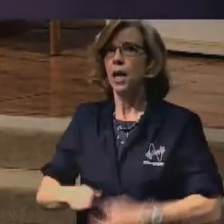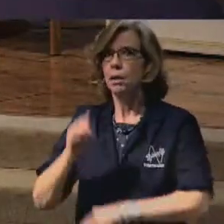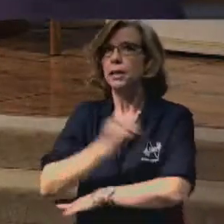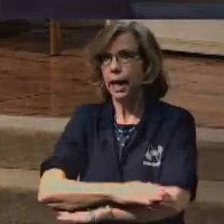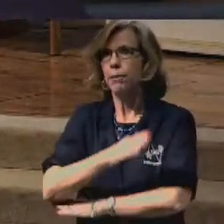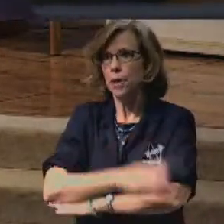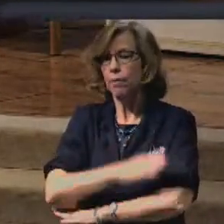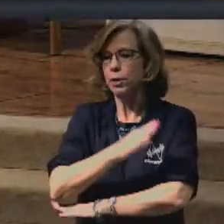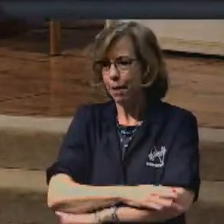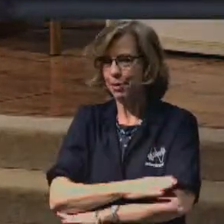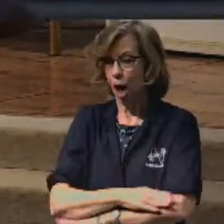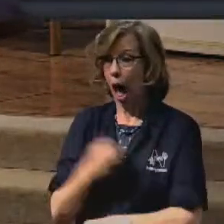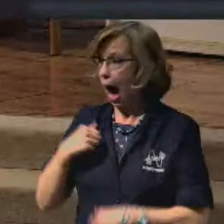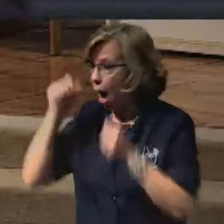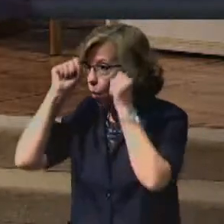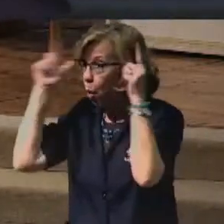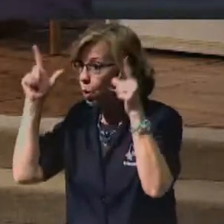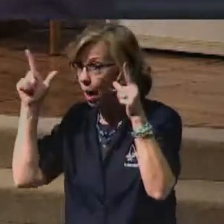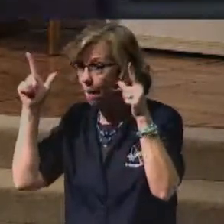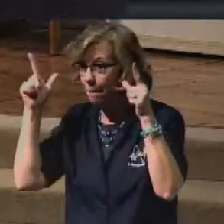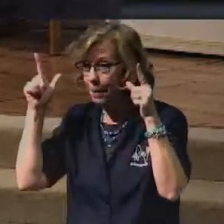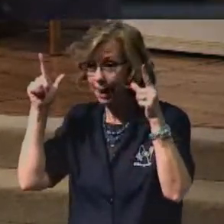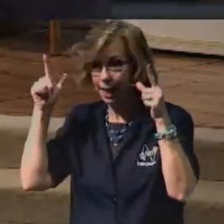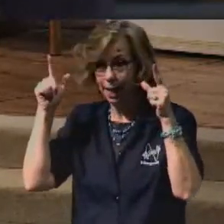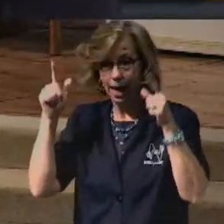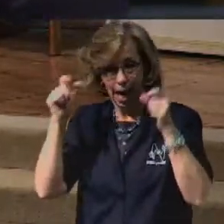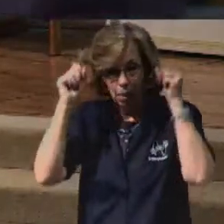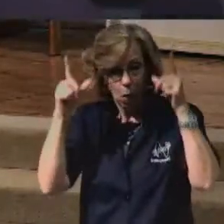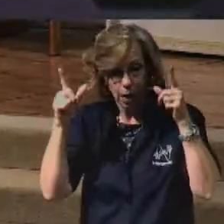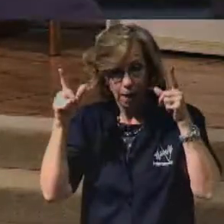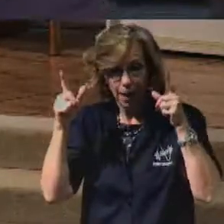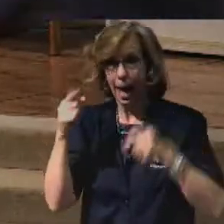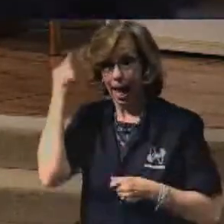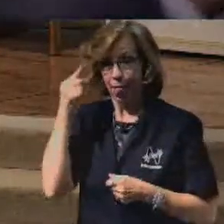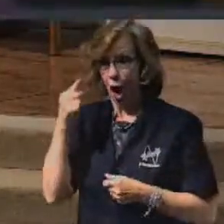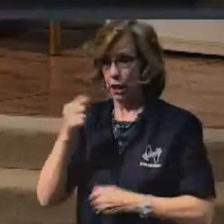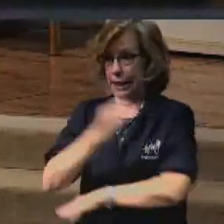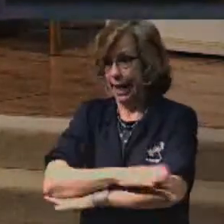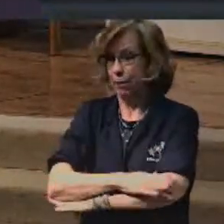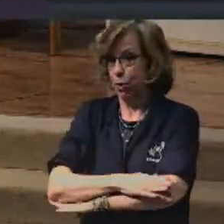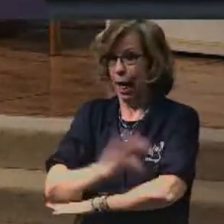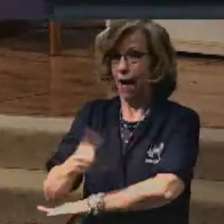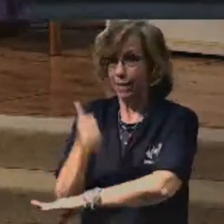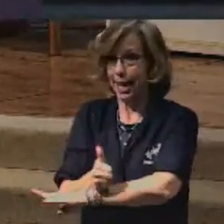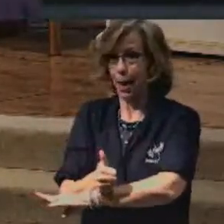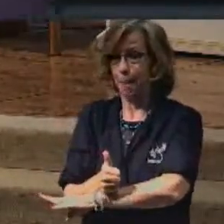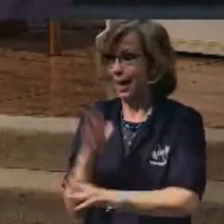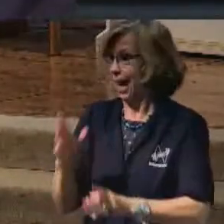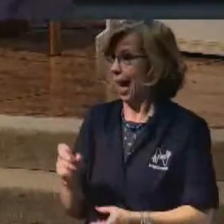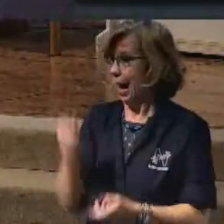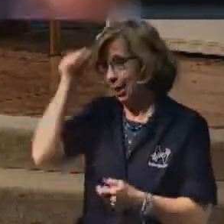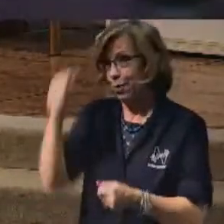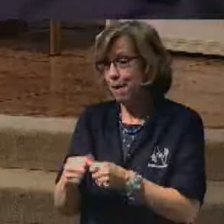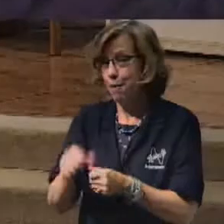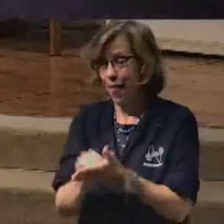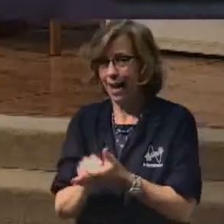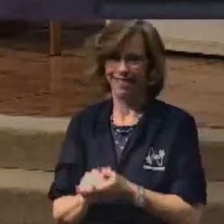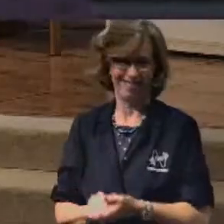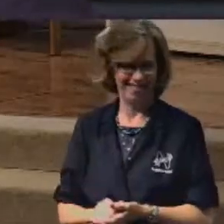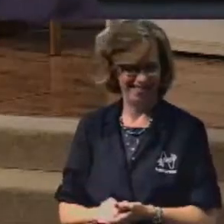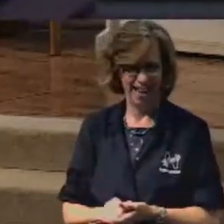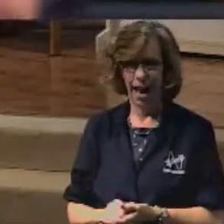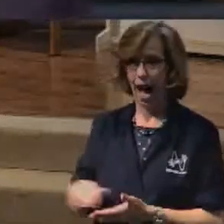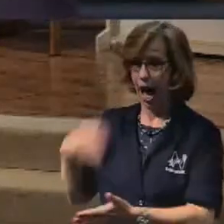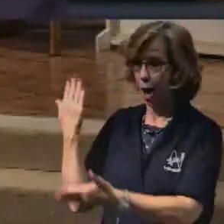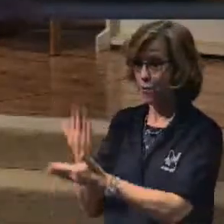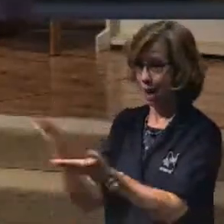that. When I woke up, you know what I thought? Table. Oh, yeah, Applegates, you know, Applegates table, you know. So I got